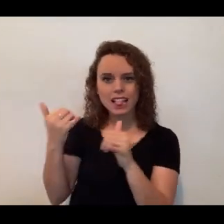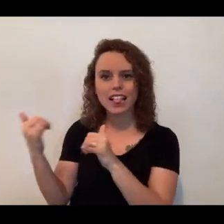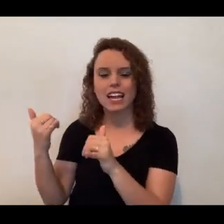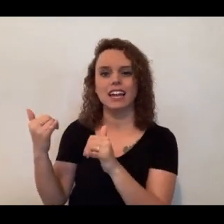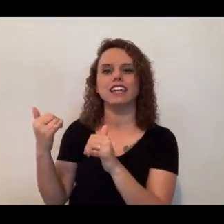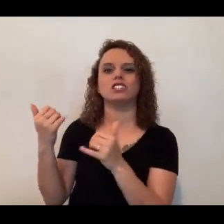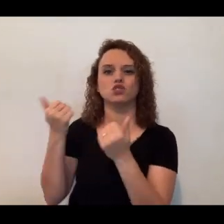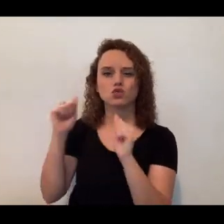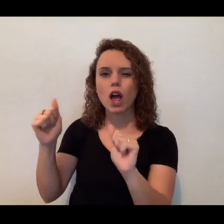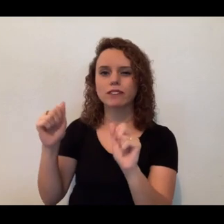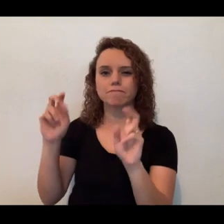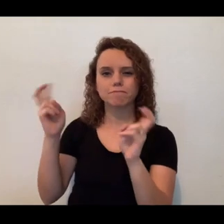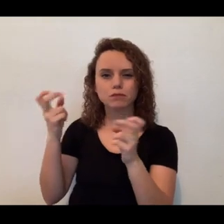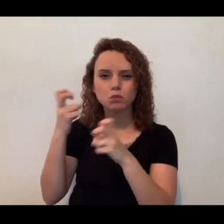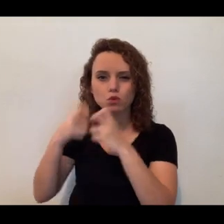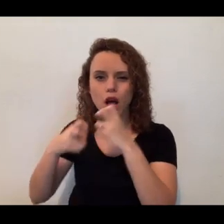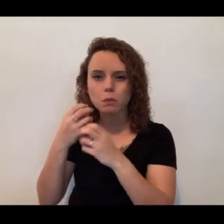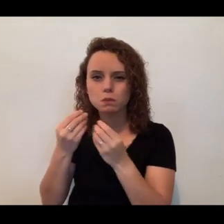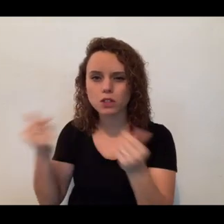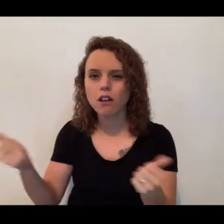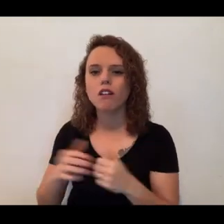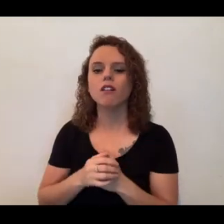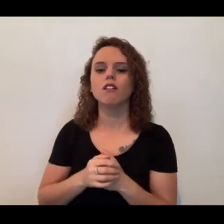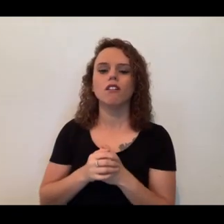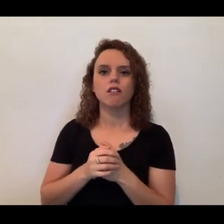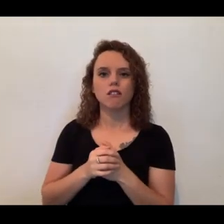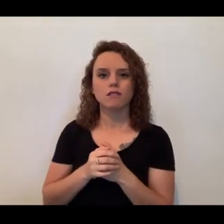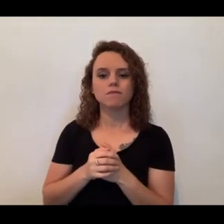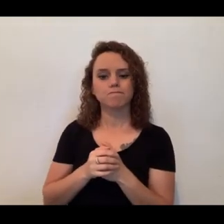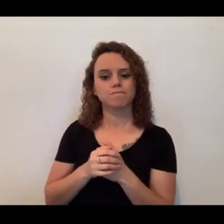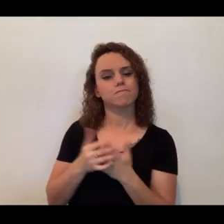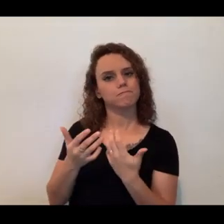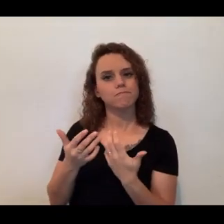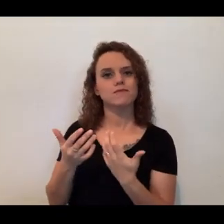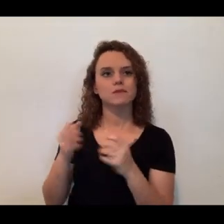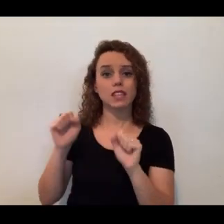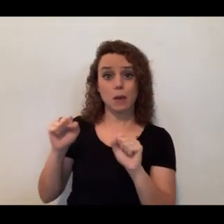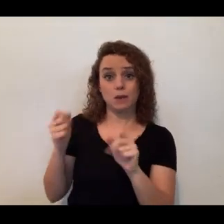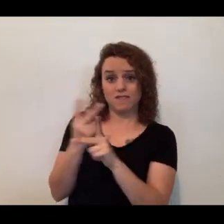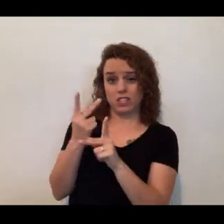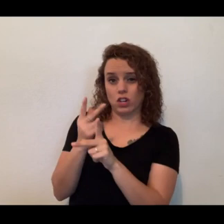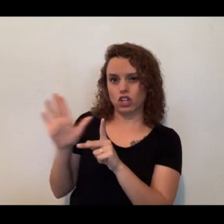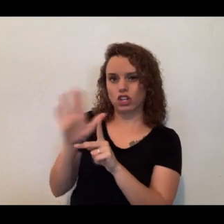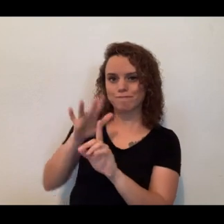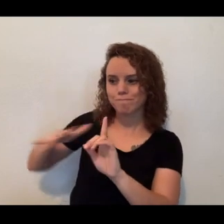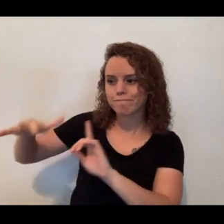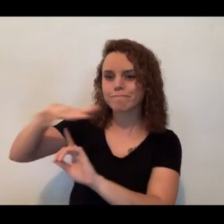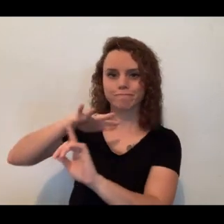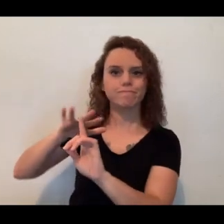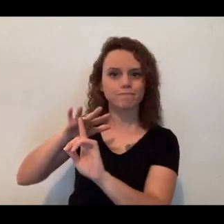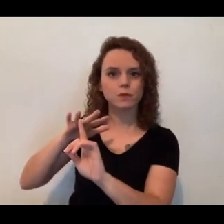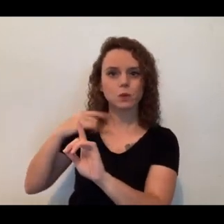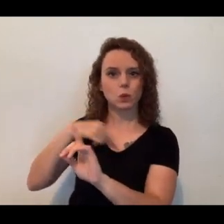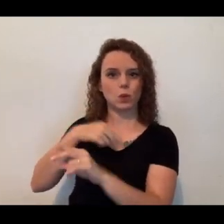sort of problem solve and be able to figure out her environment in a way that we